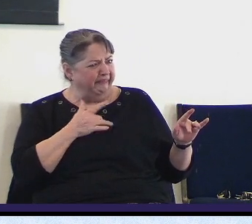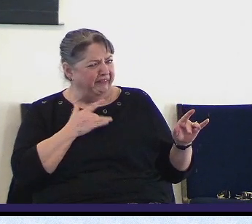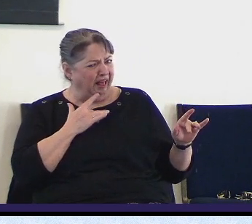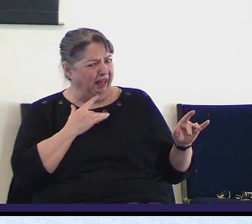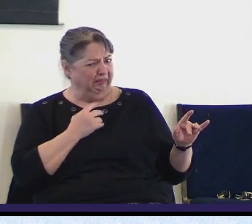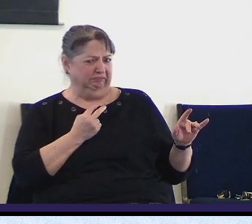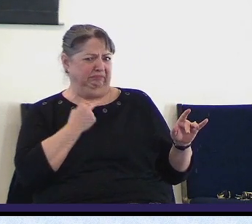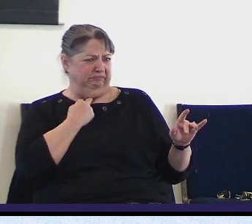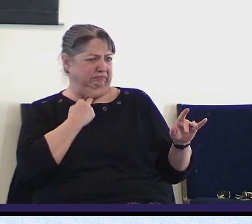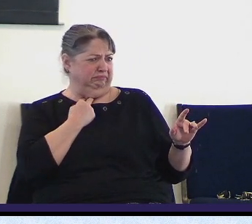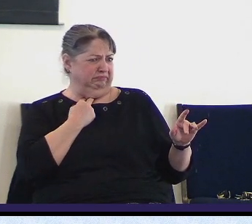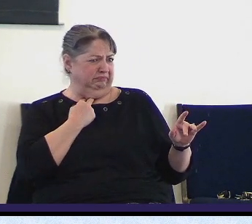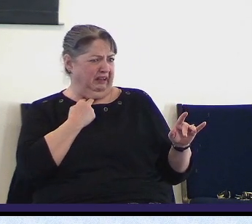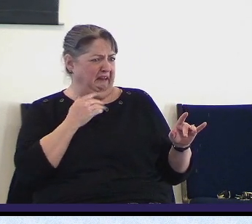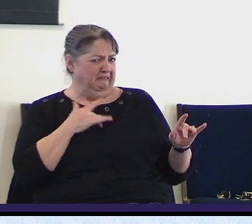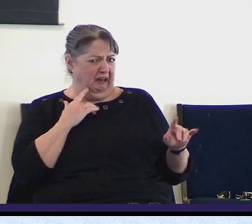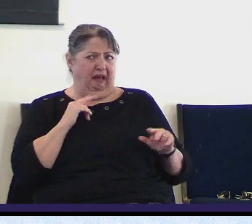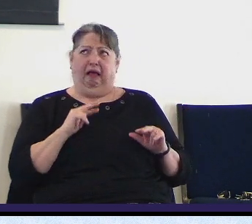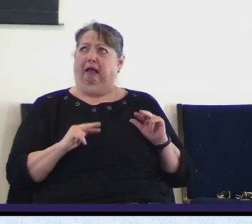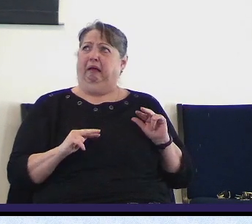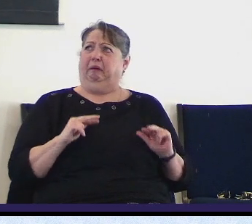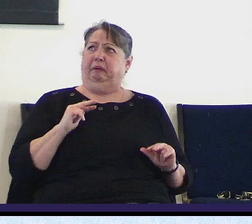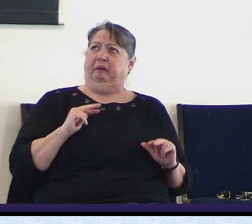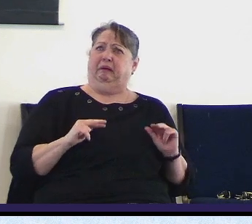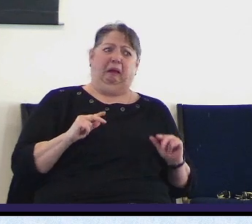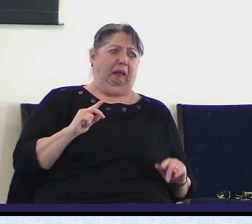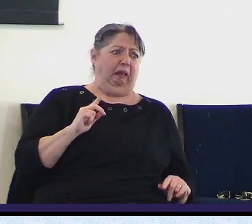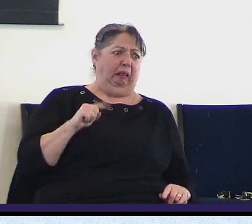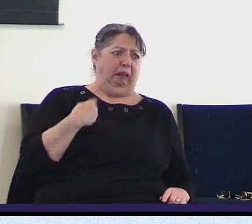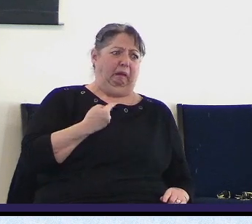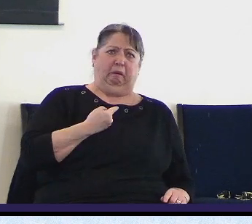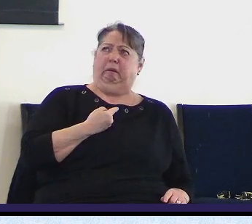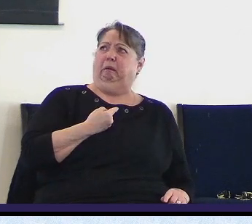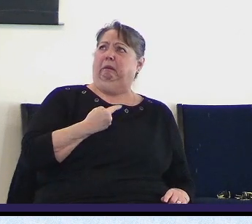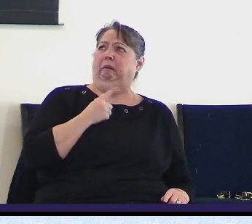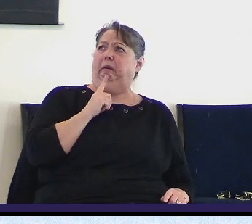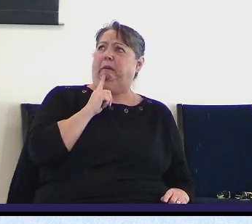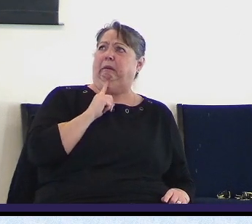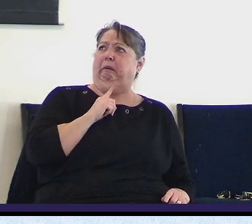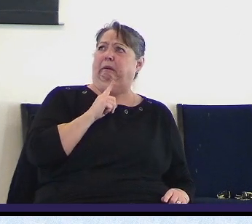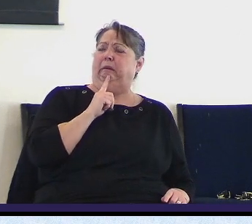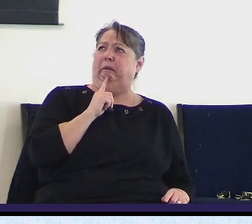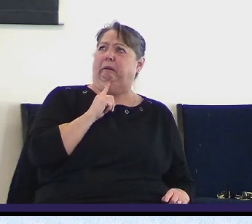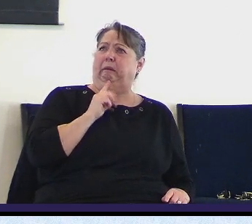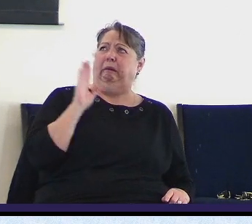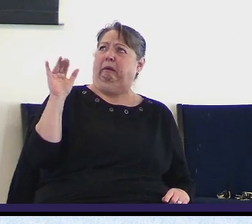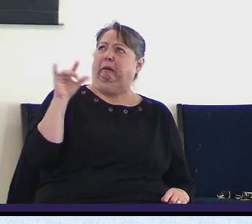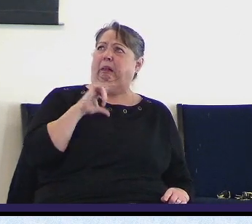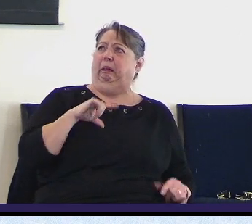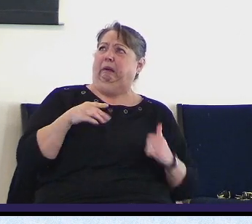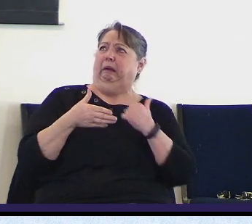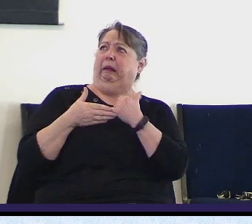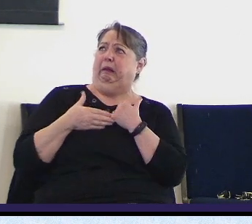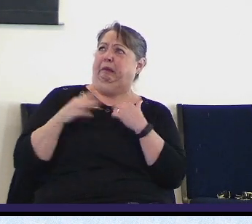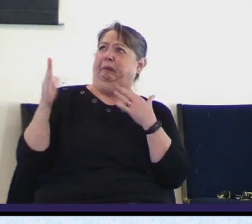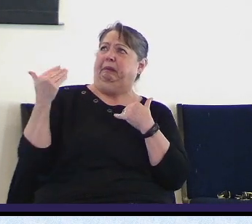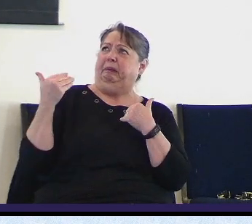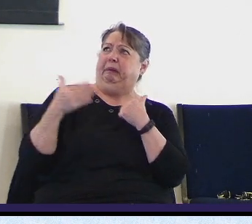It made him feel awkward. He was alone, he felt. No wonder he cried out, Lord, help.